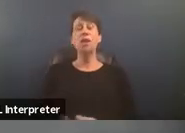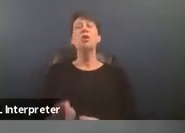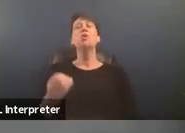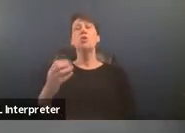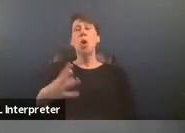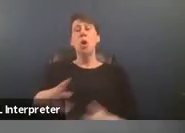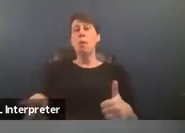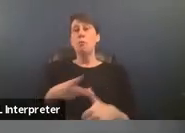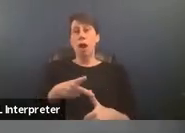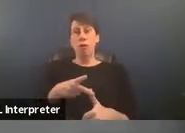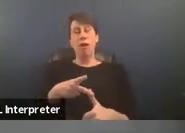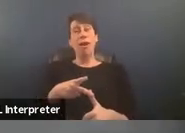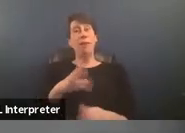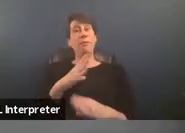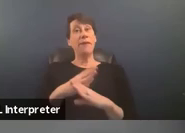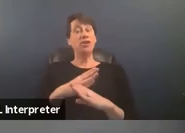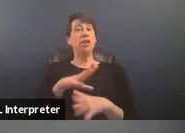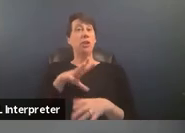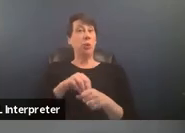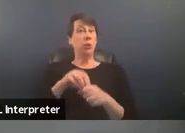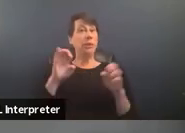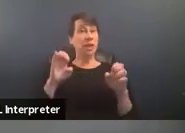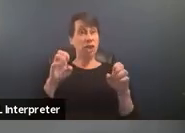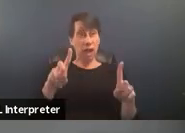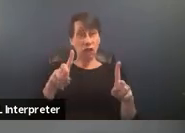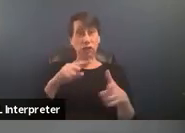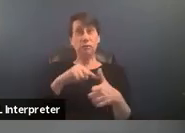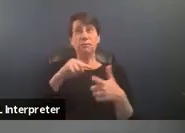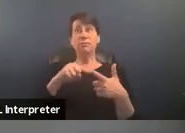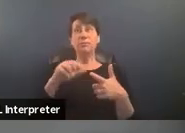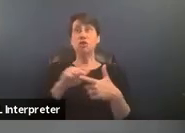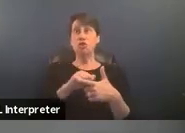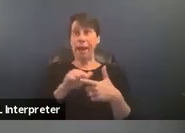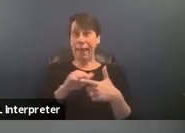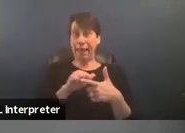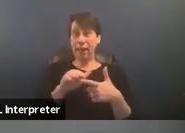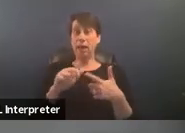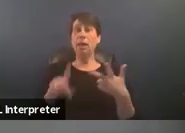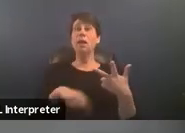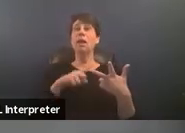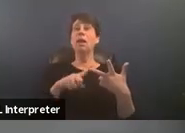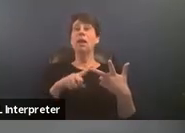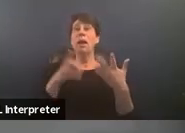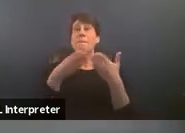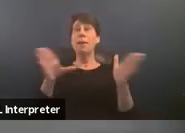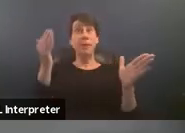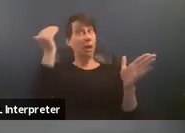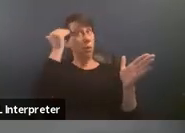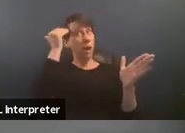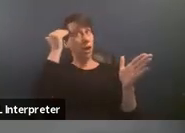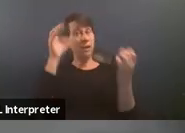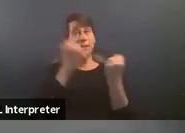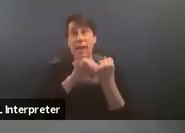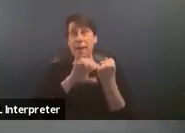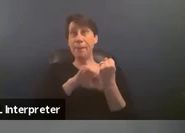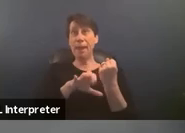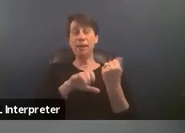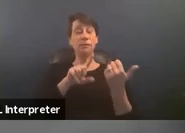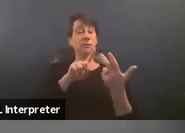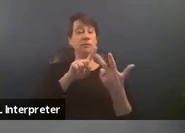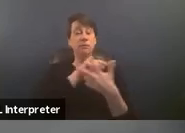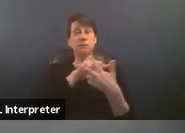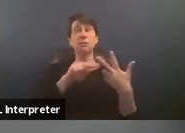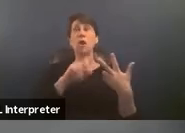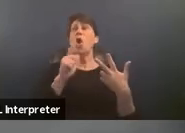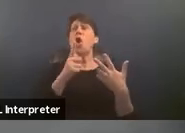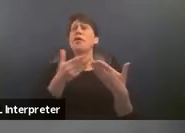prevention includes education it includes trainings it includes public awareness campaigns um all of the